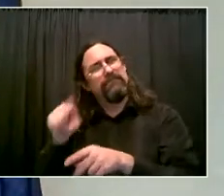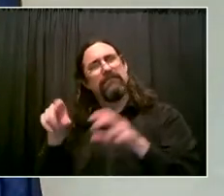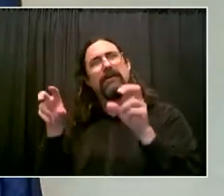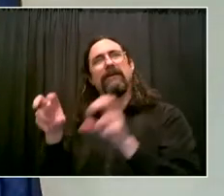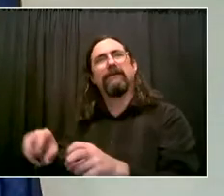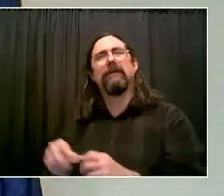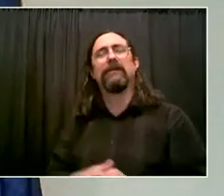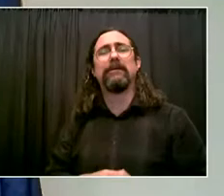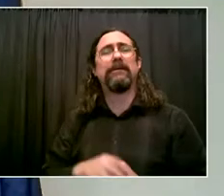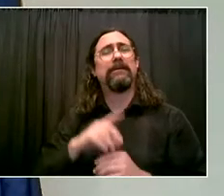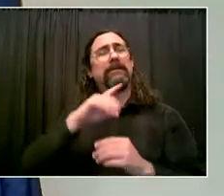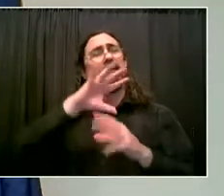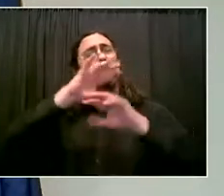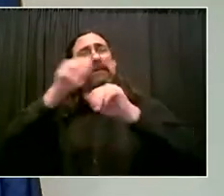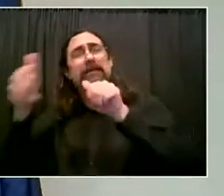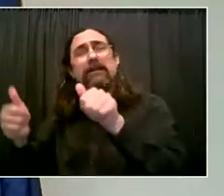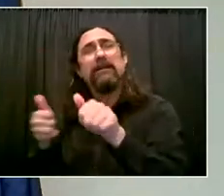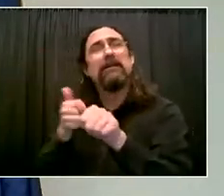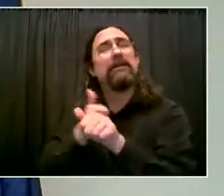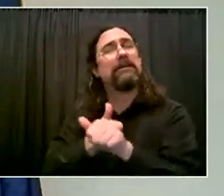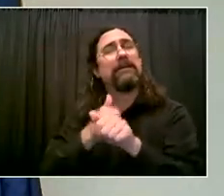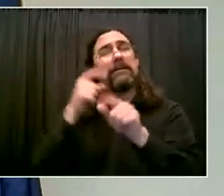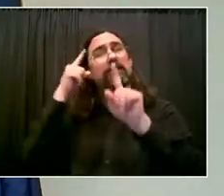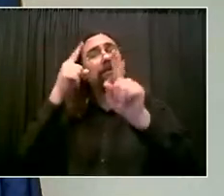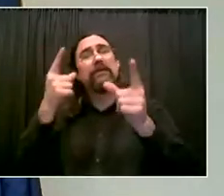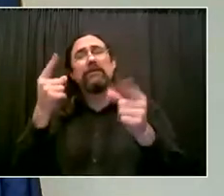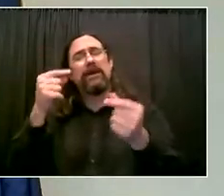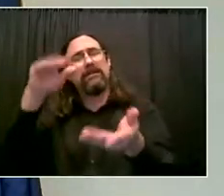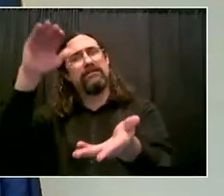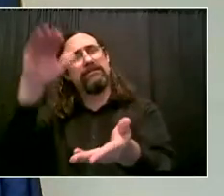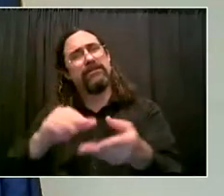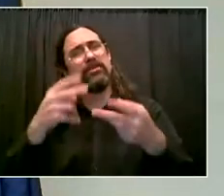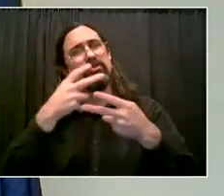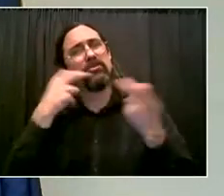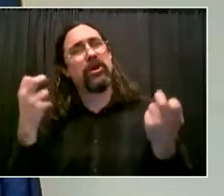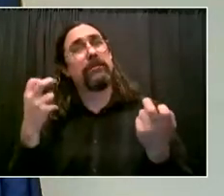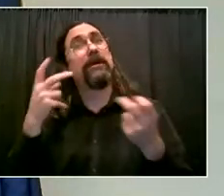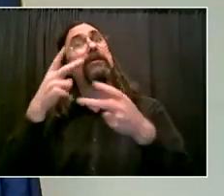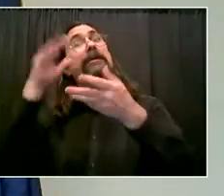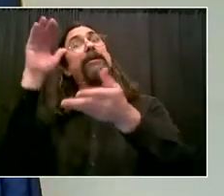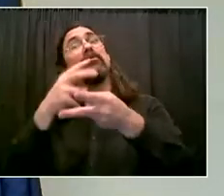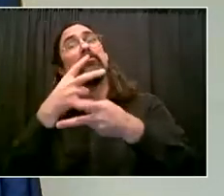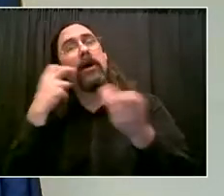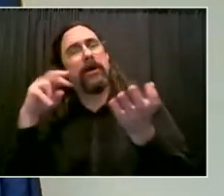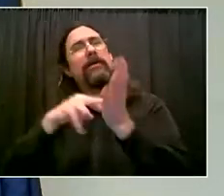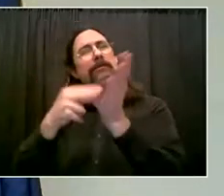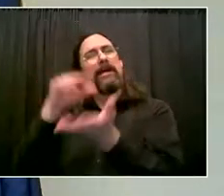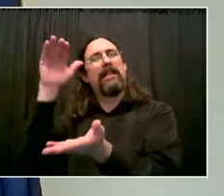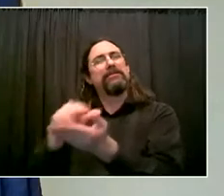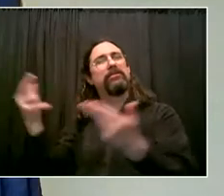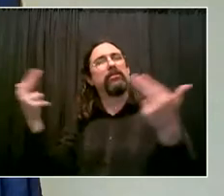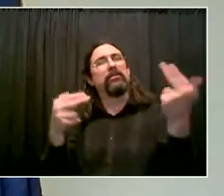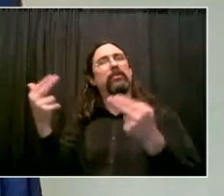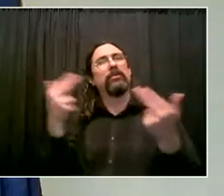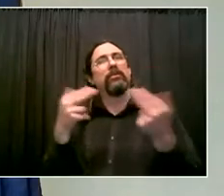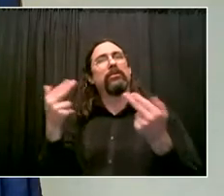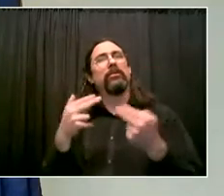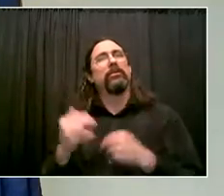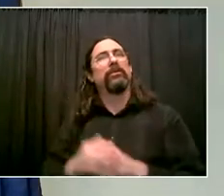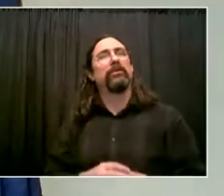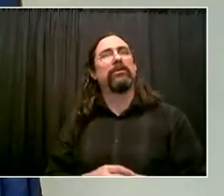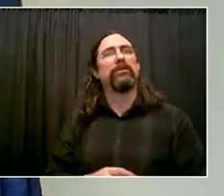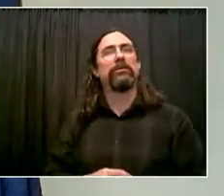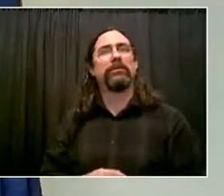plan that has to go together. You can't have one without the other. The reform is necessary, but we also have to pay